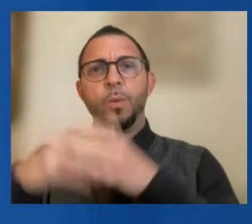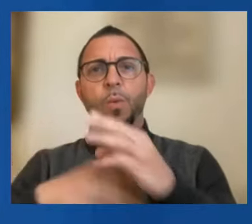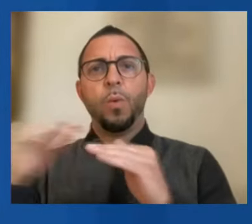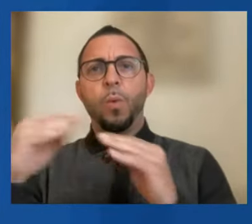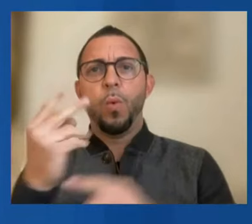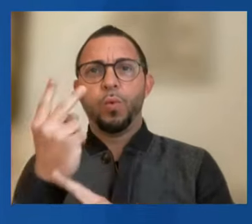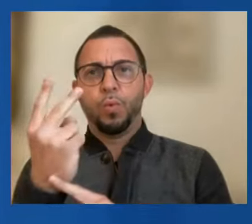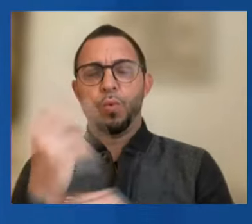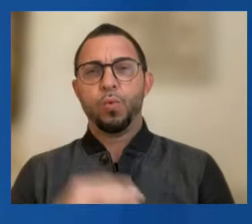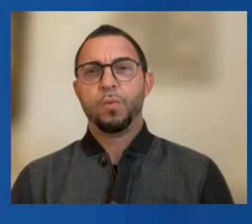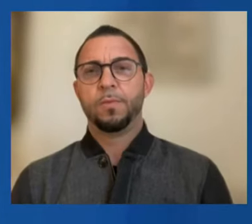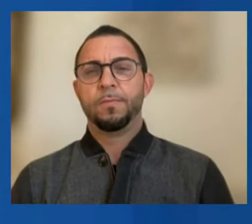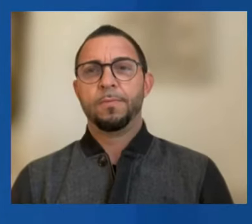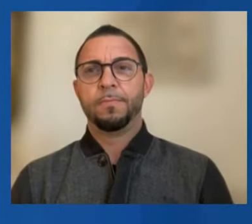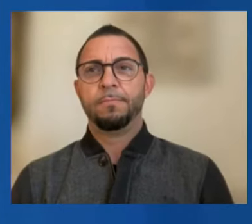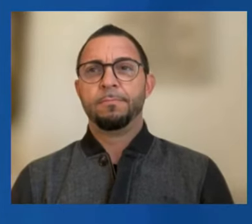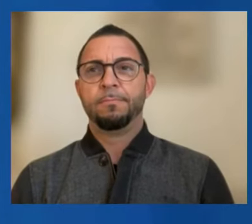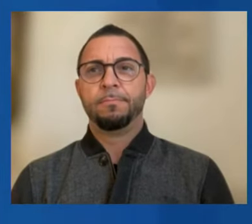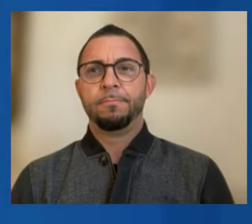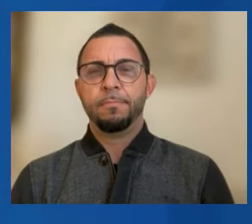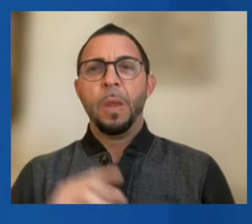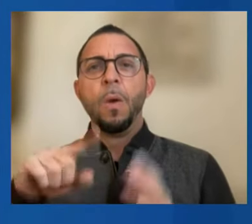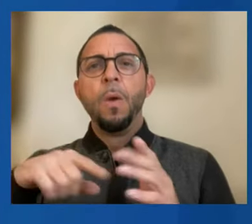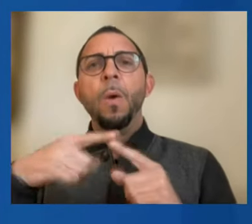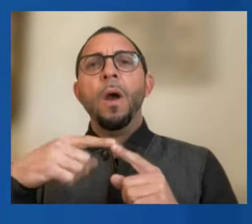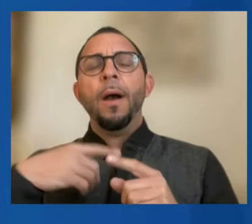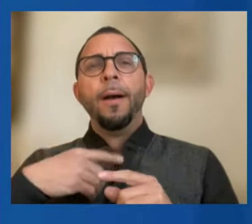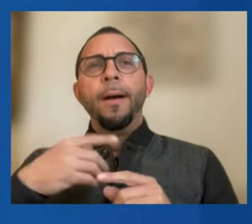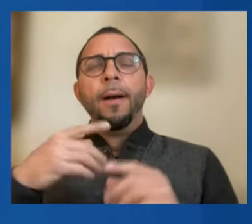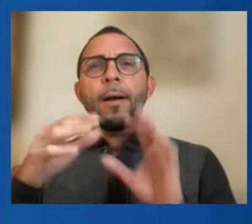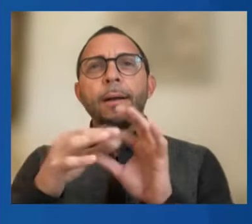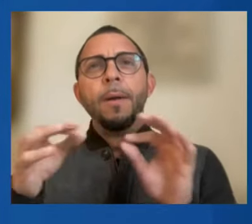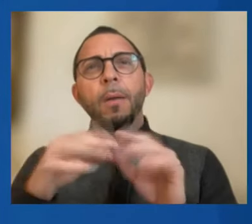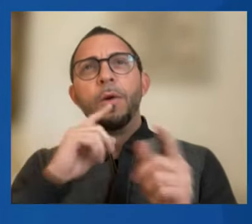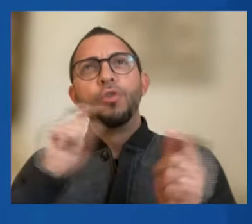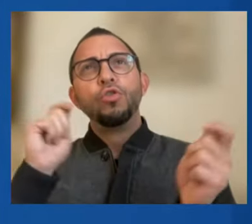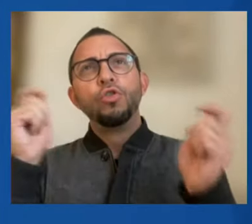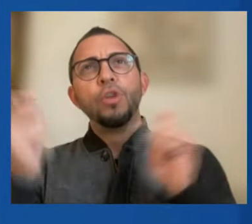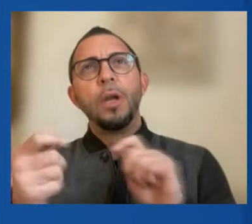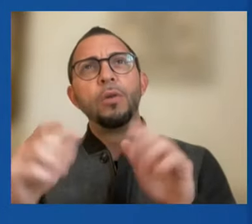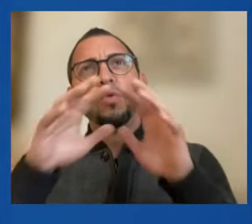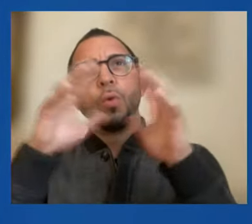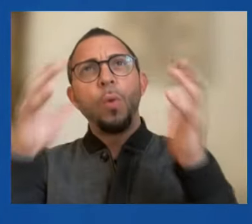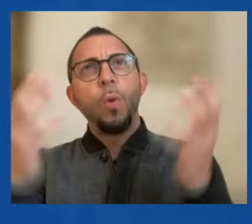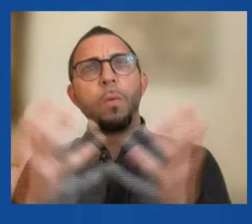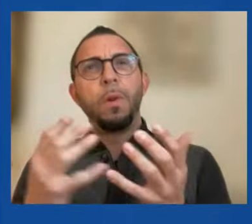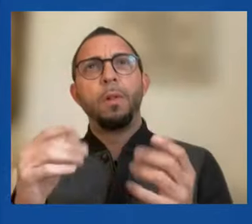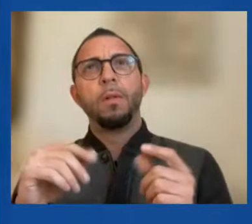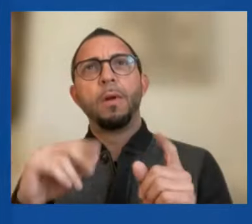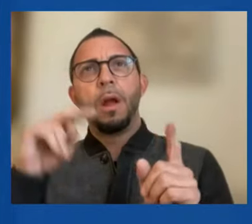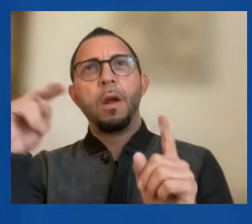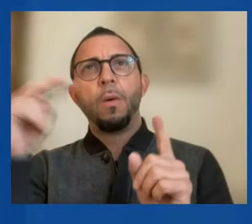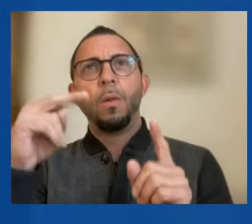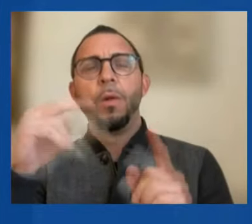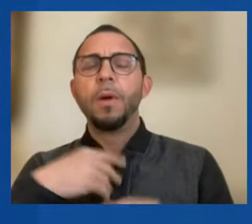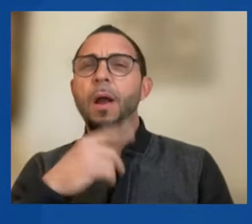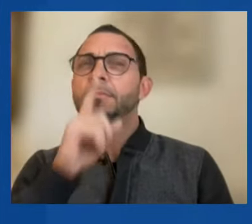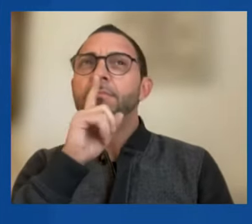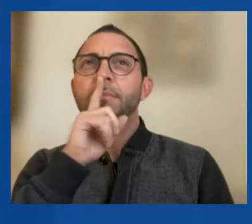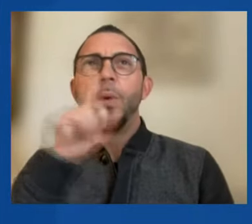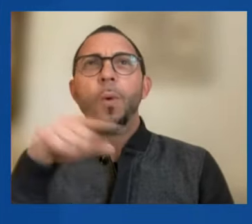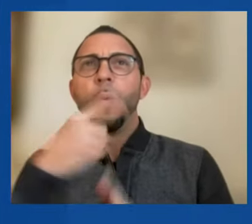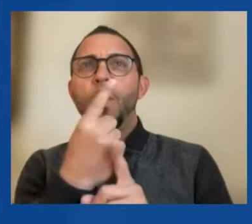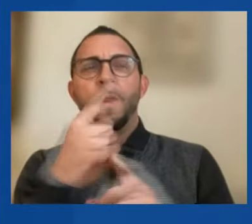when I speak about a changed global outlook, I'm not just talking about growth forecasts. I'm